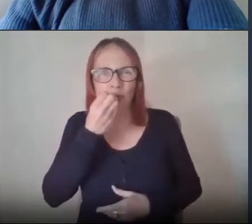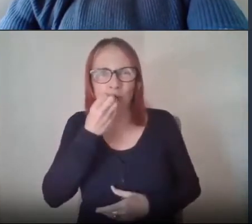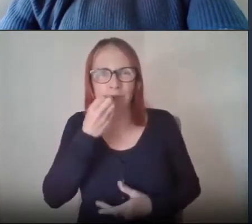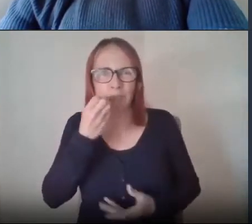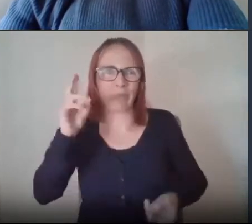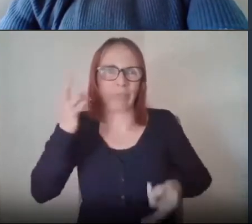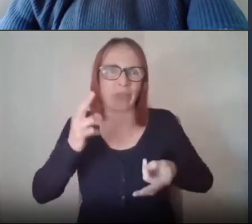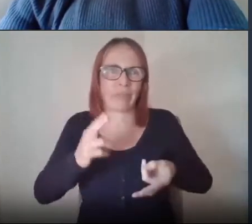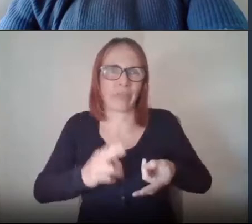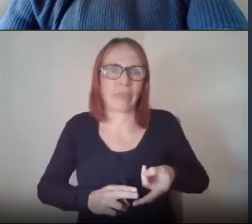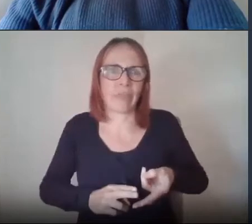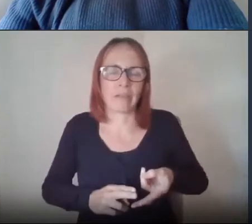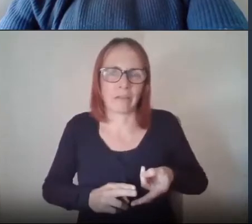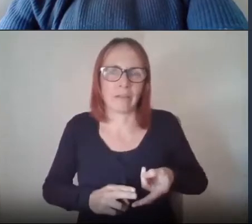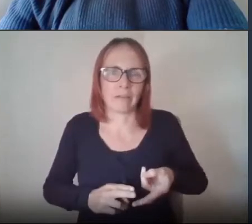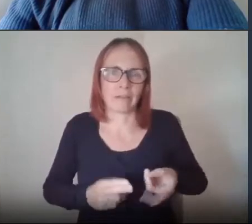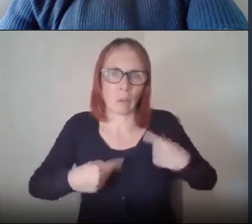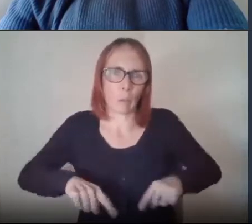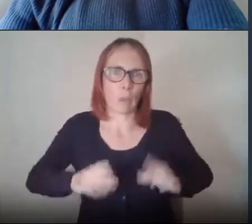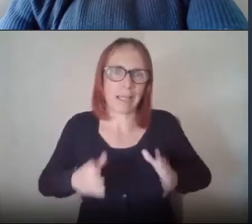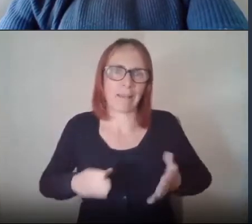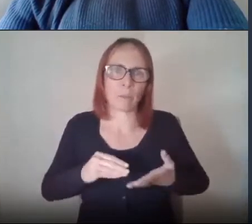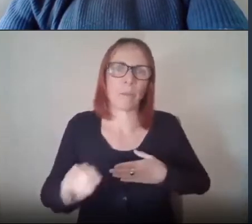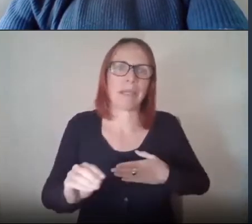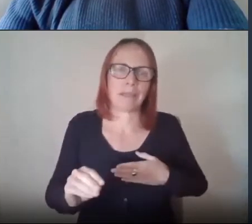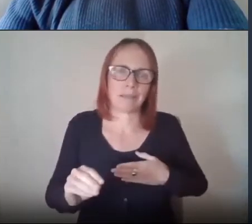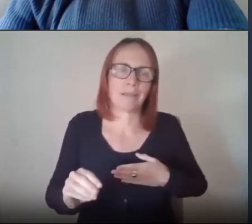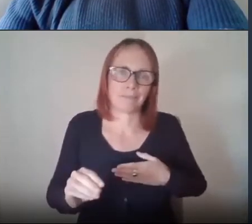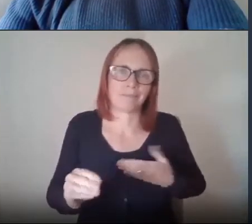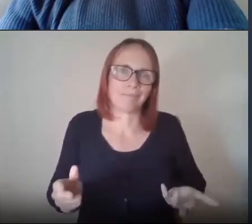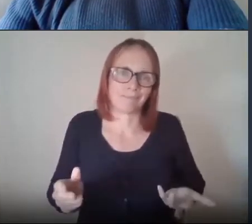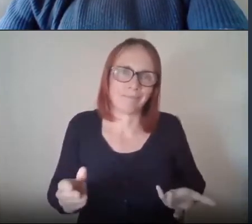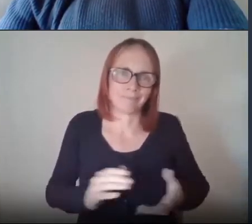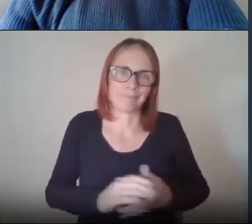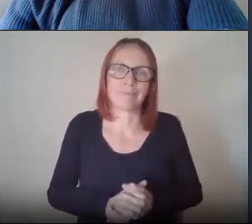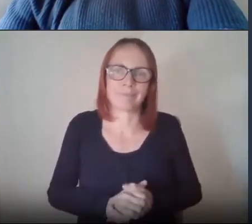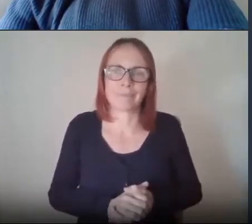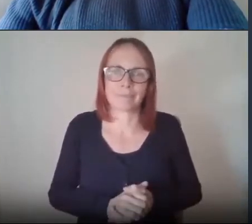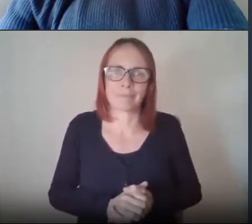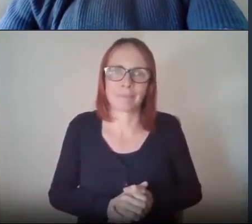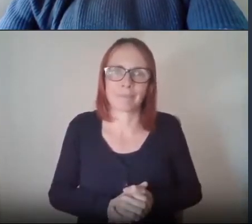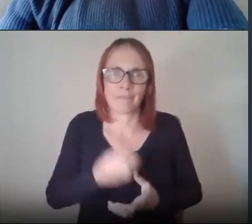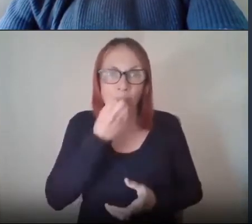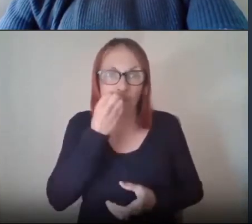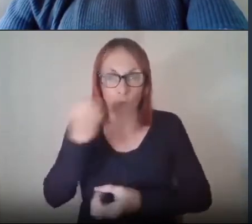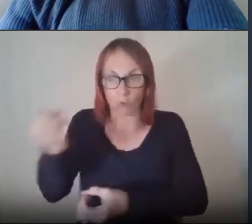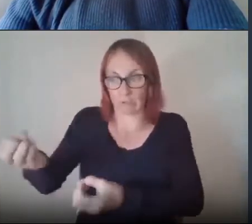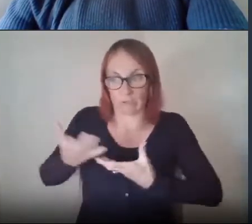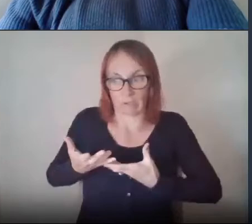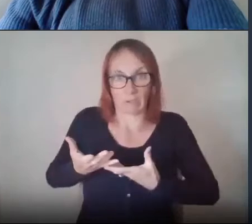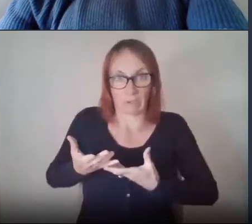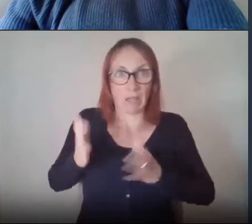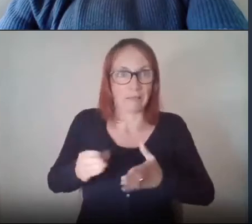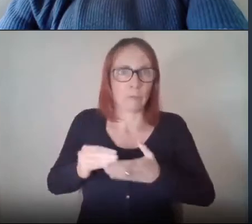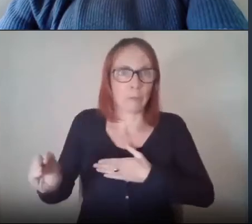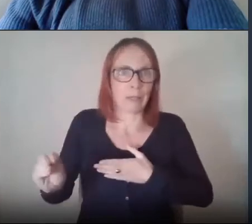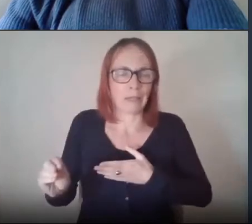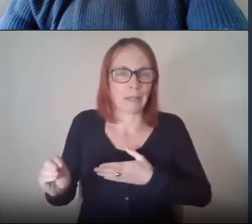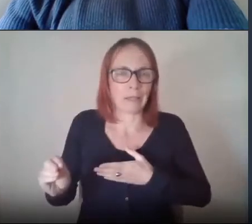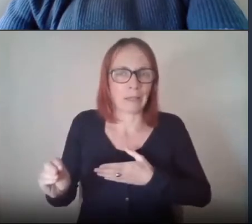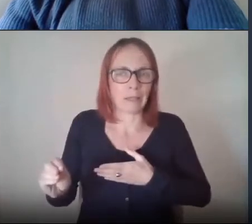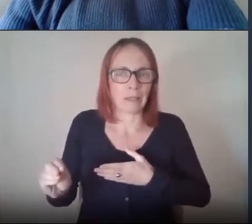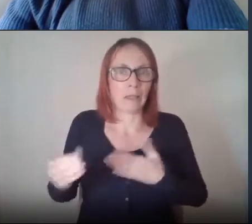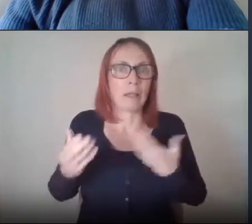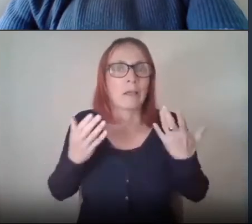pay for the deliveries now or the goods coming in so we've made a small charge of three